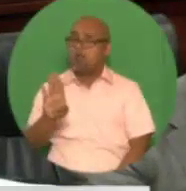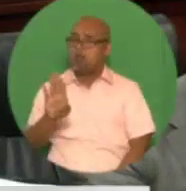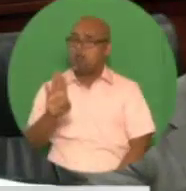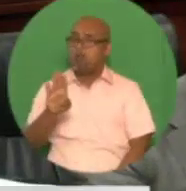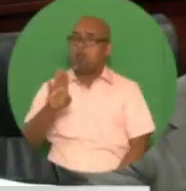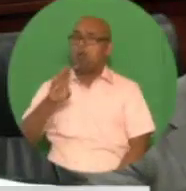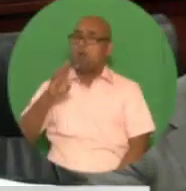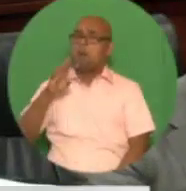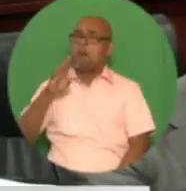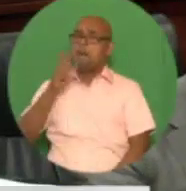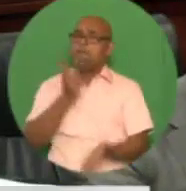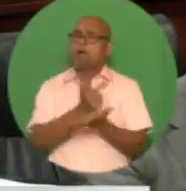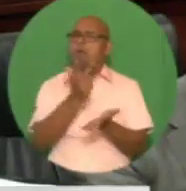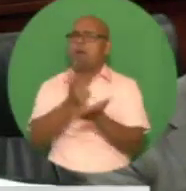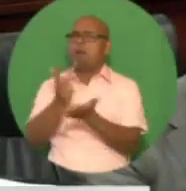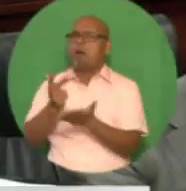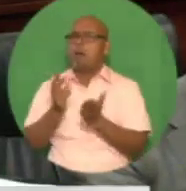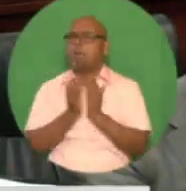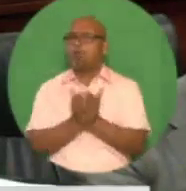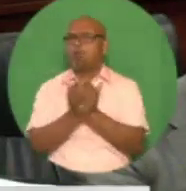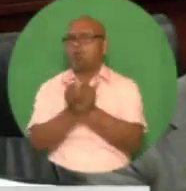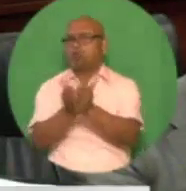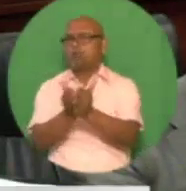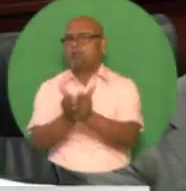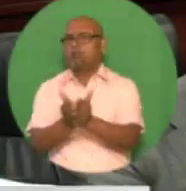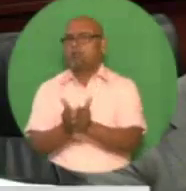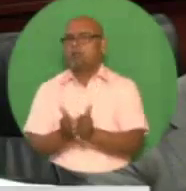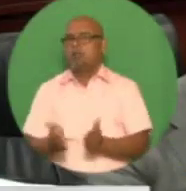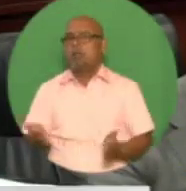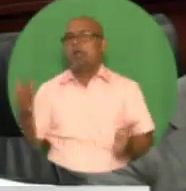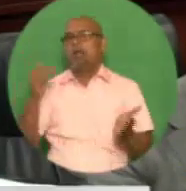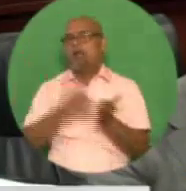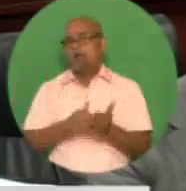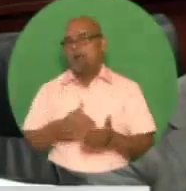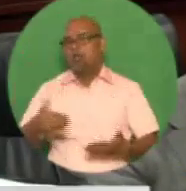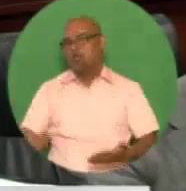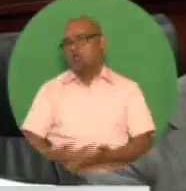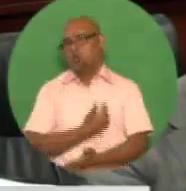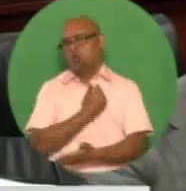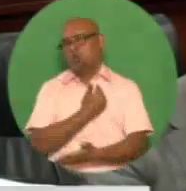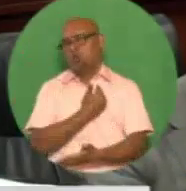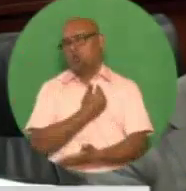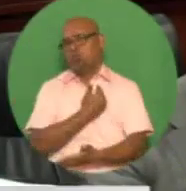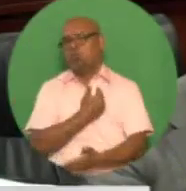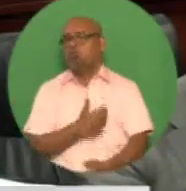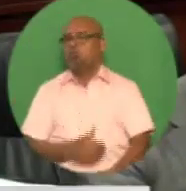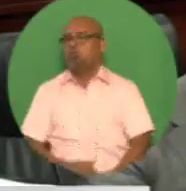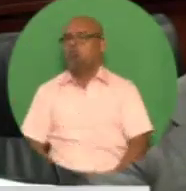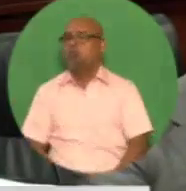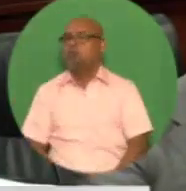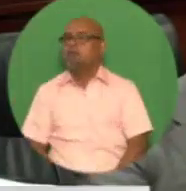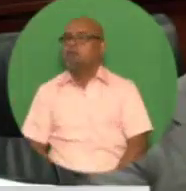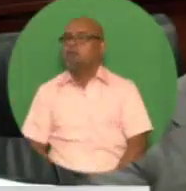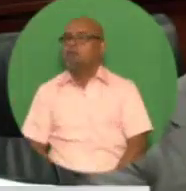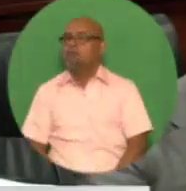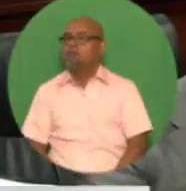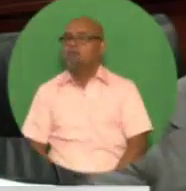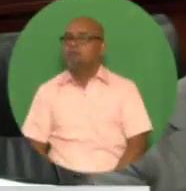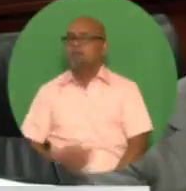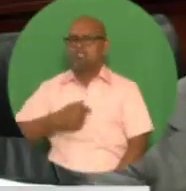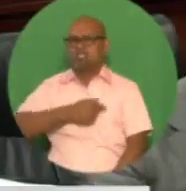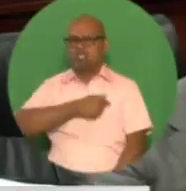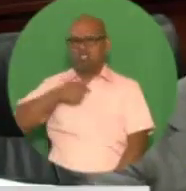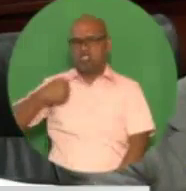development of the economy is being further facilitated by the recent foreign investment decision by the China Harbor